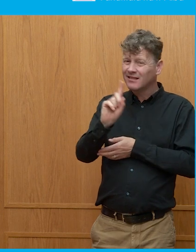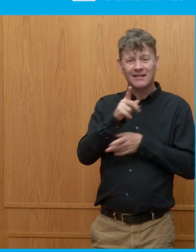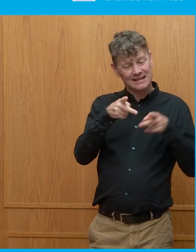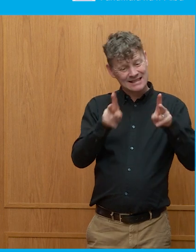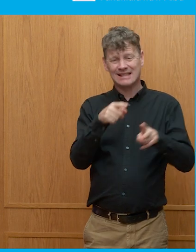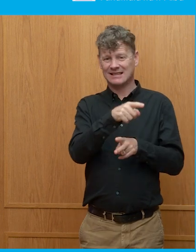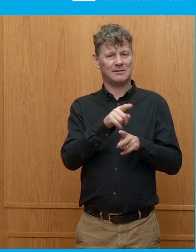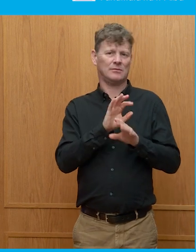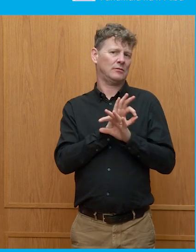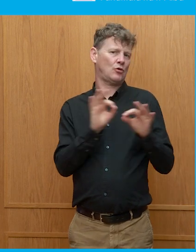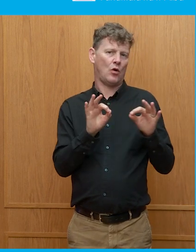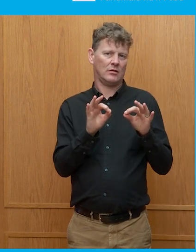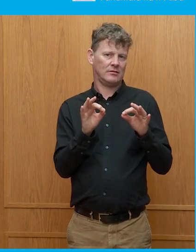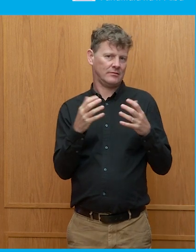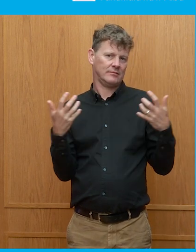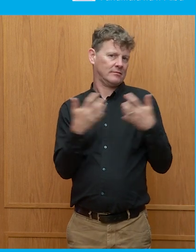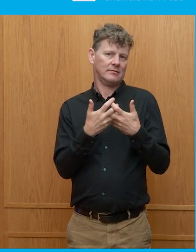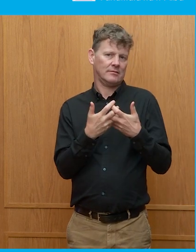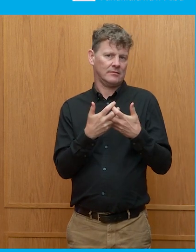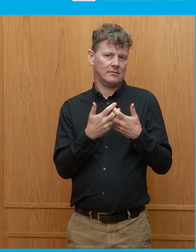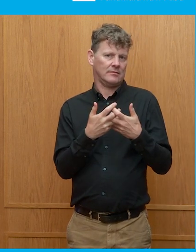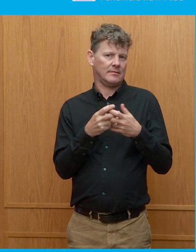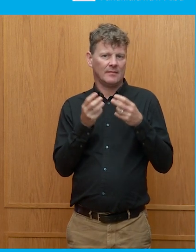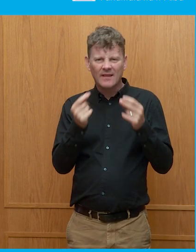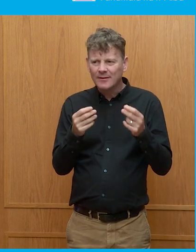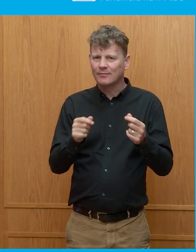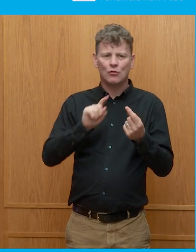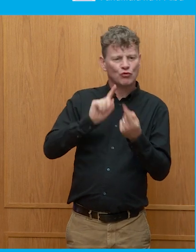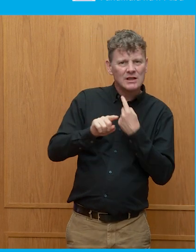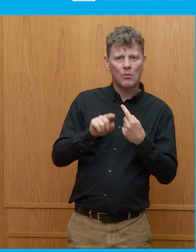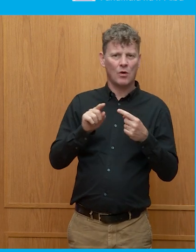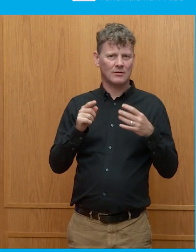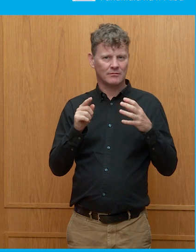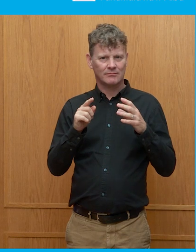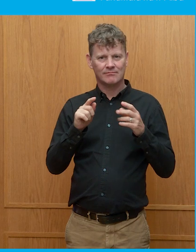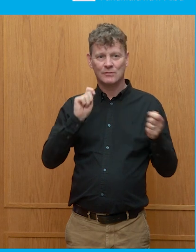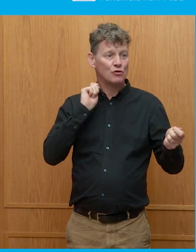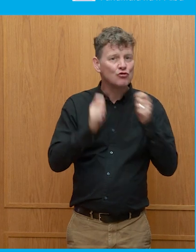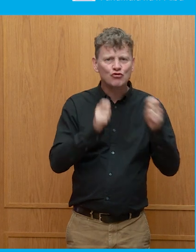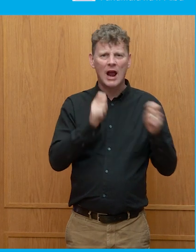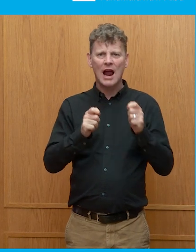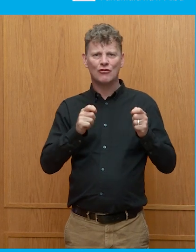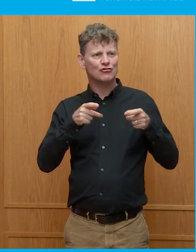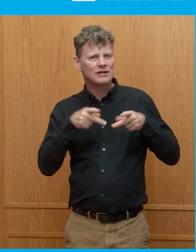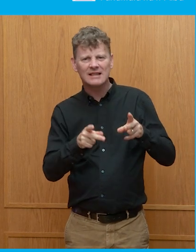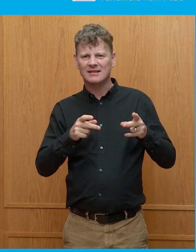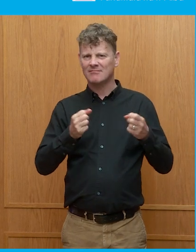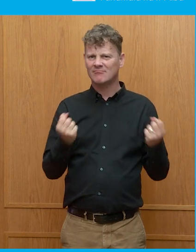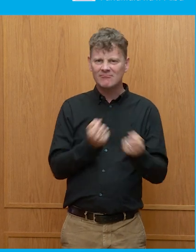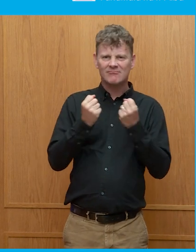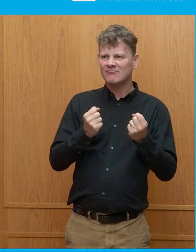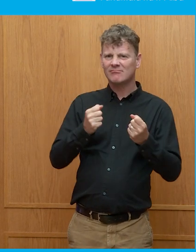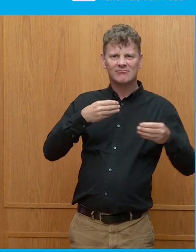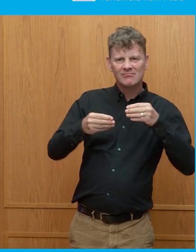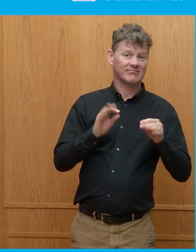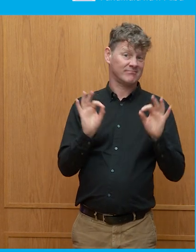is not really designed to be fast and responsive. It's not a change kind of electoral system, which, by the way,